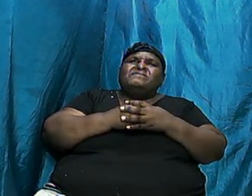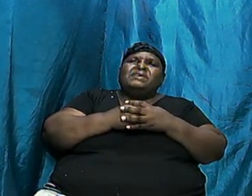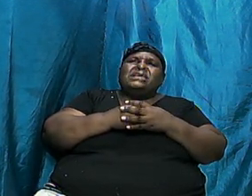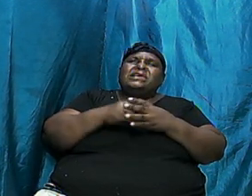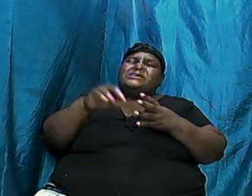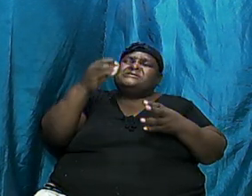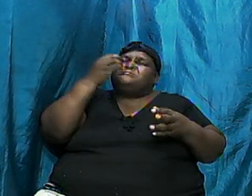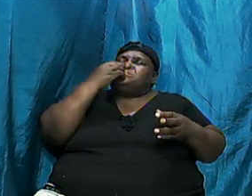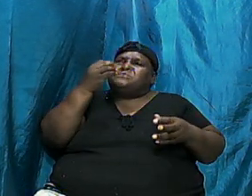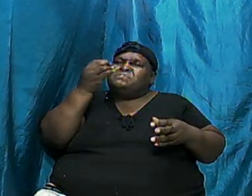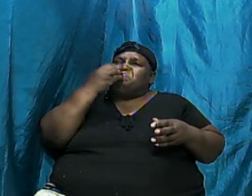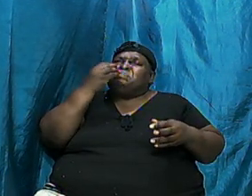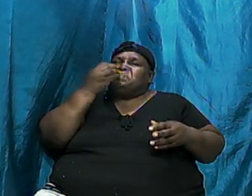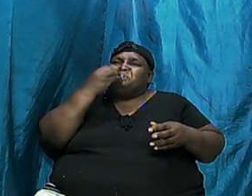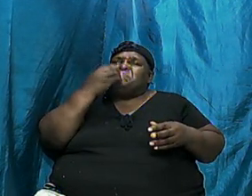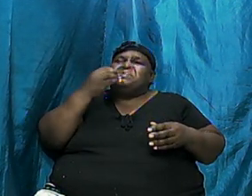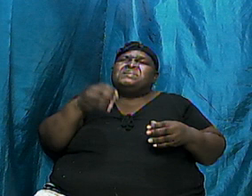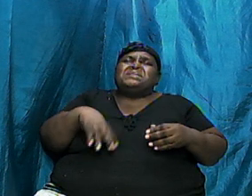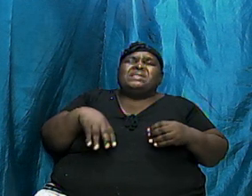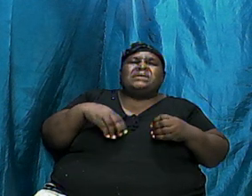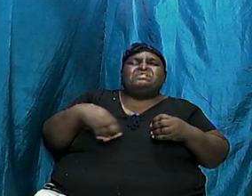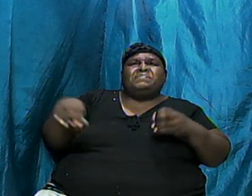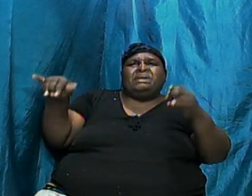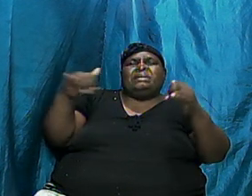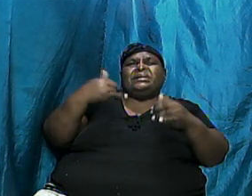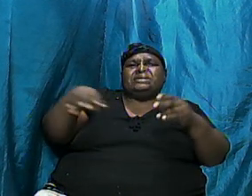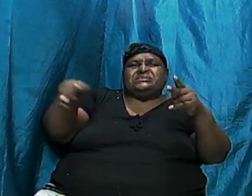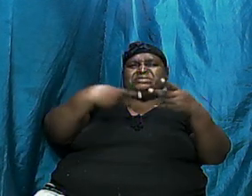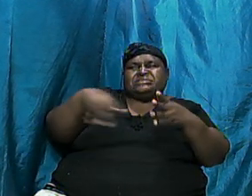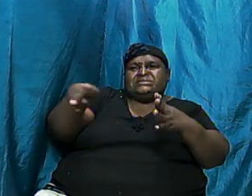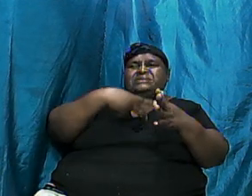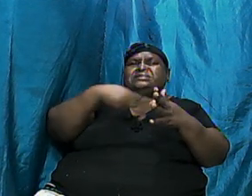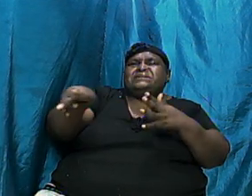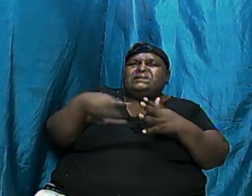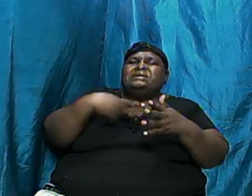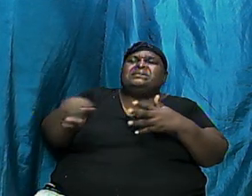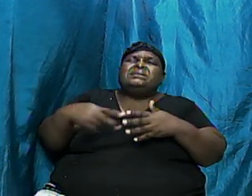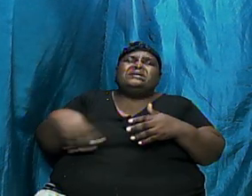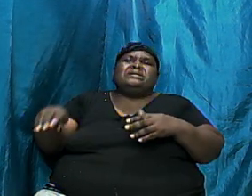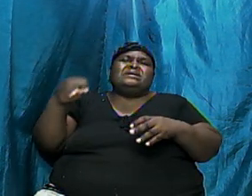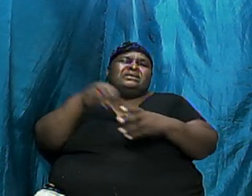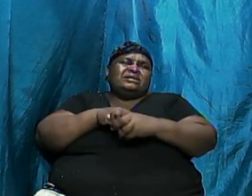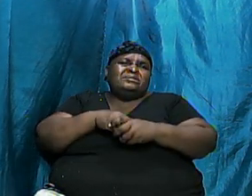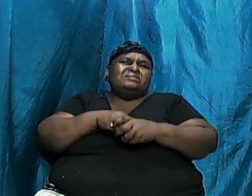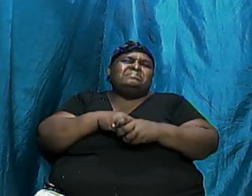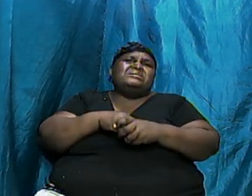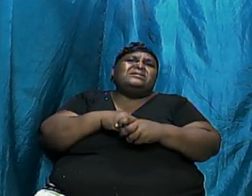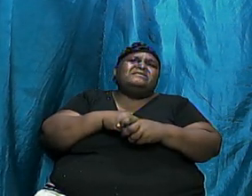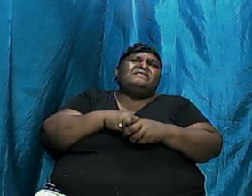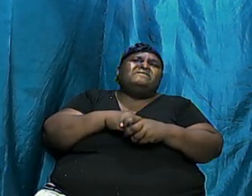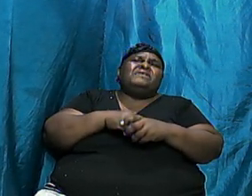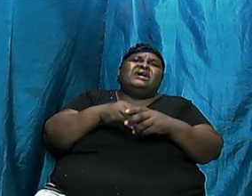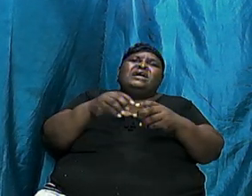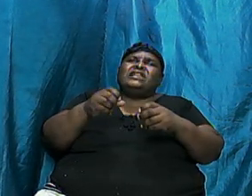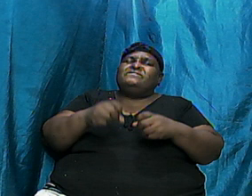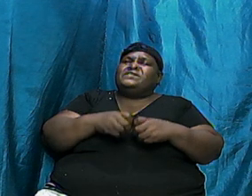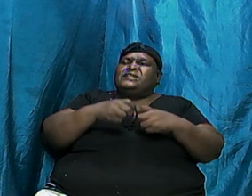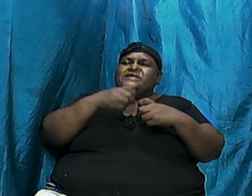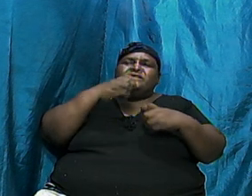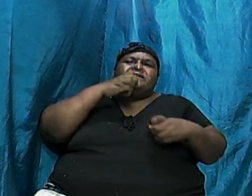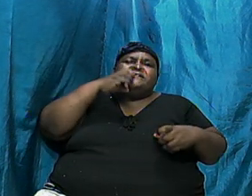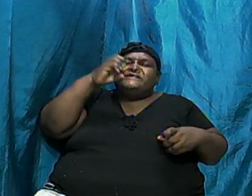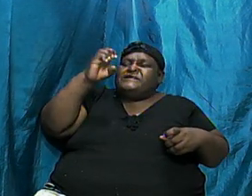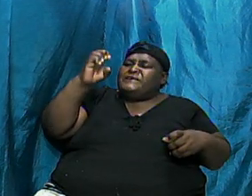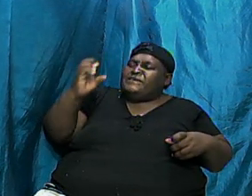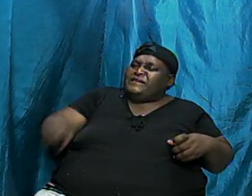feasting and they were carrying on and they were indulging in every imaginable form of